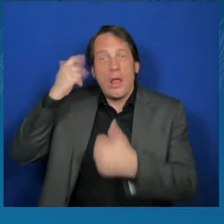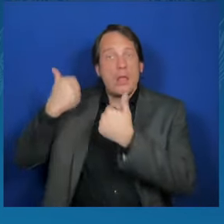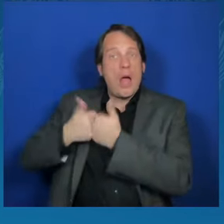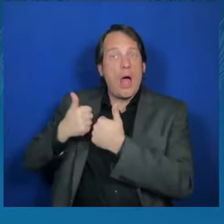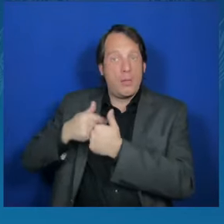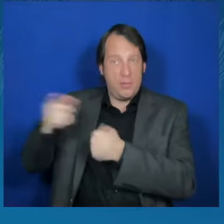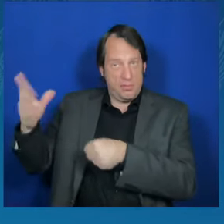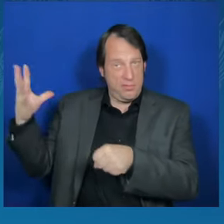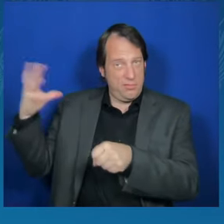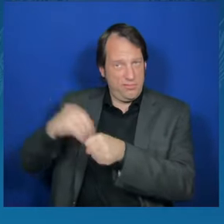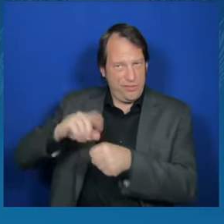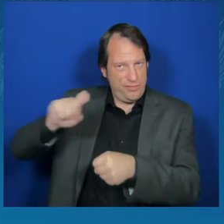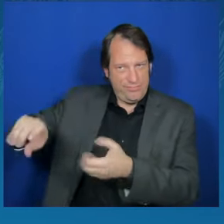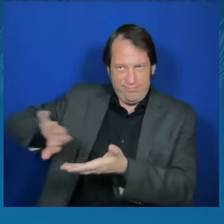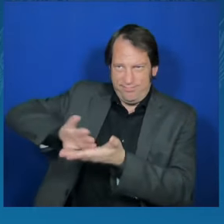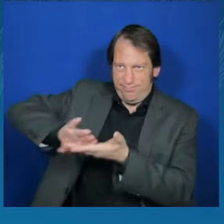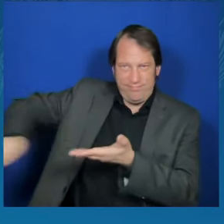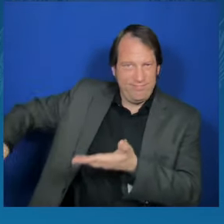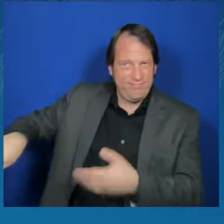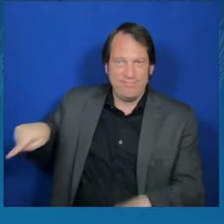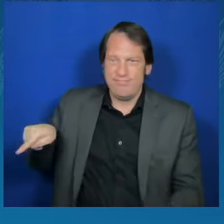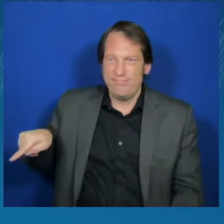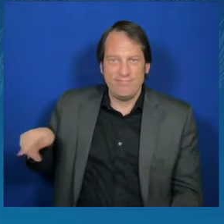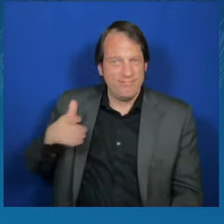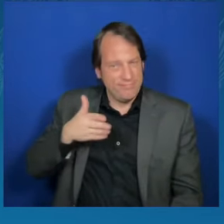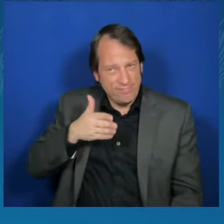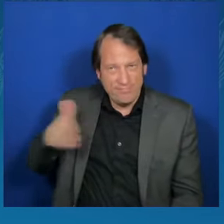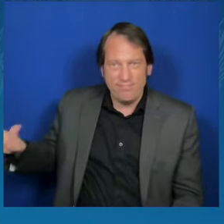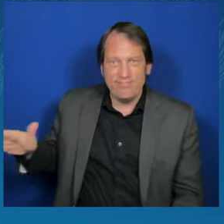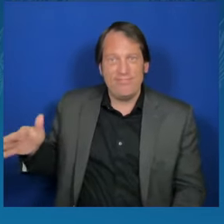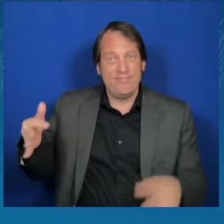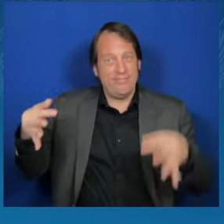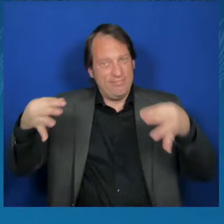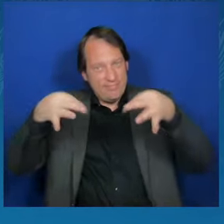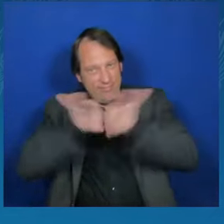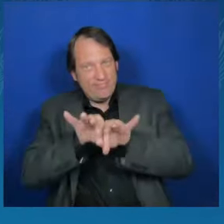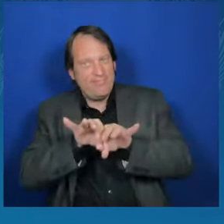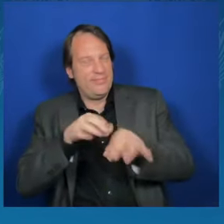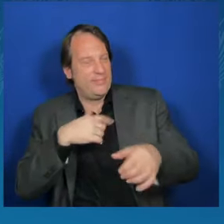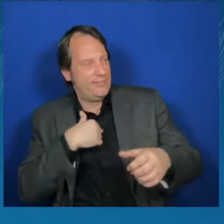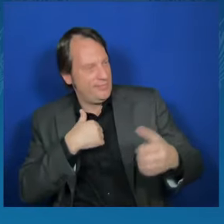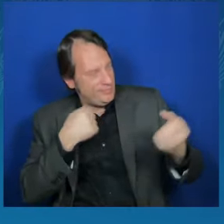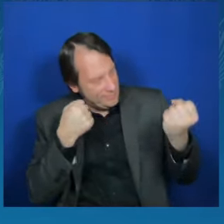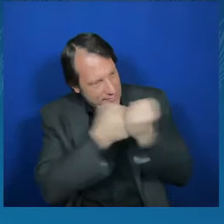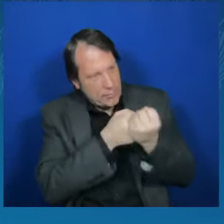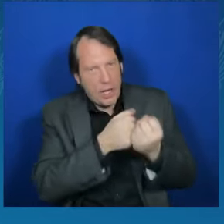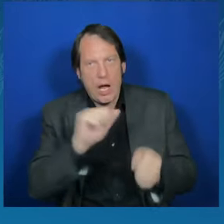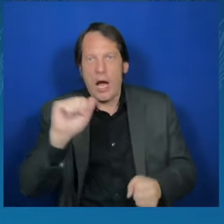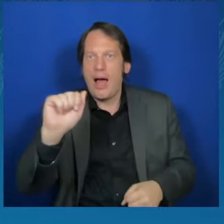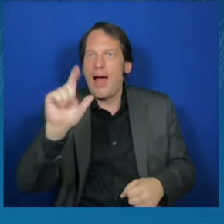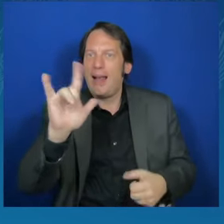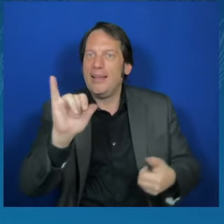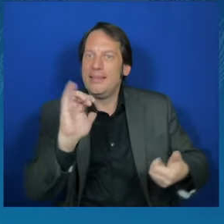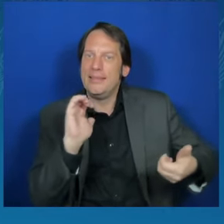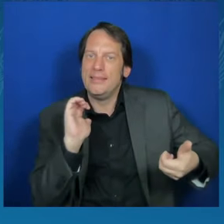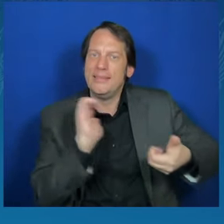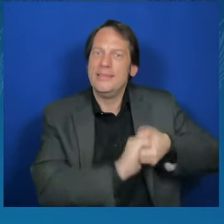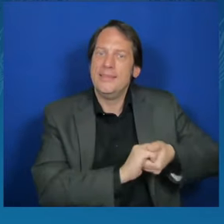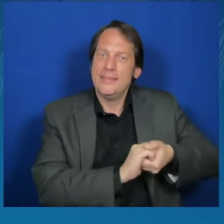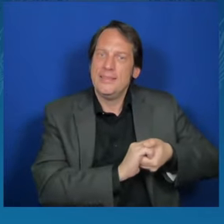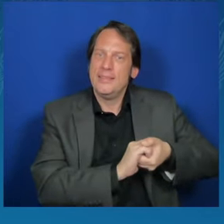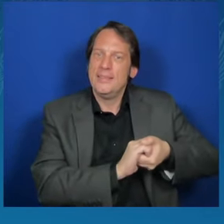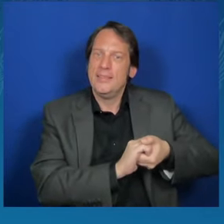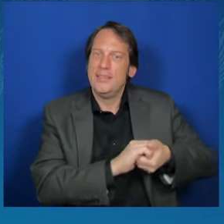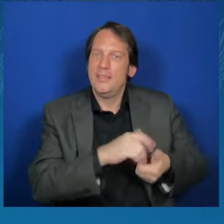significance of standing with an ally as it endures an unprovoked aggression.